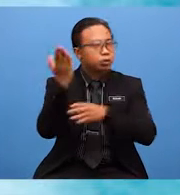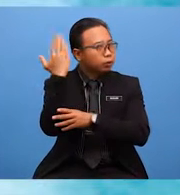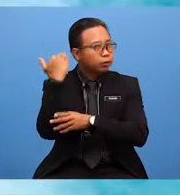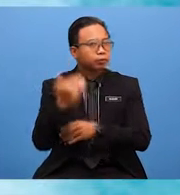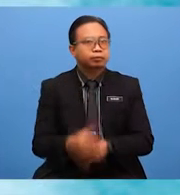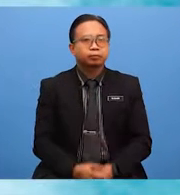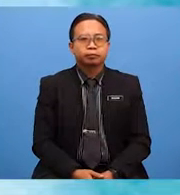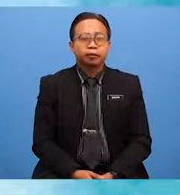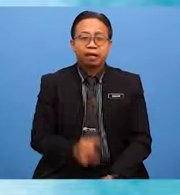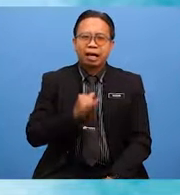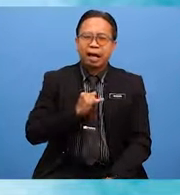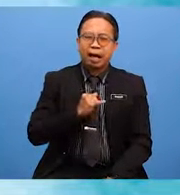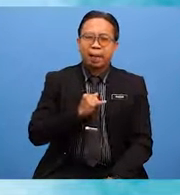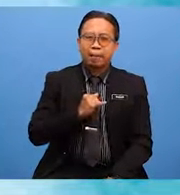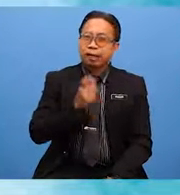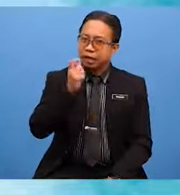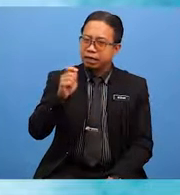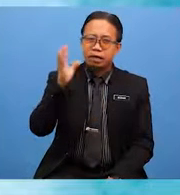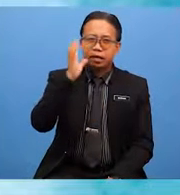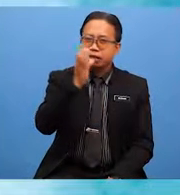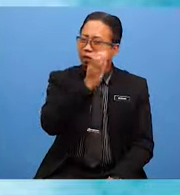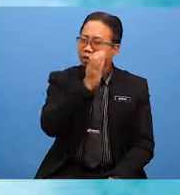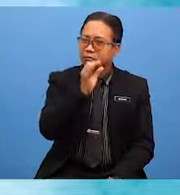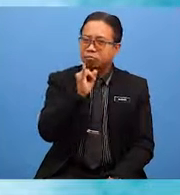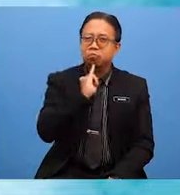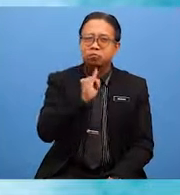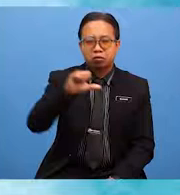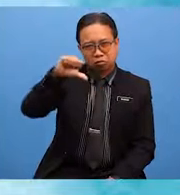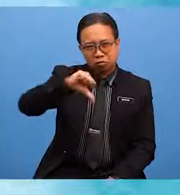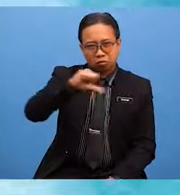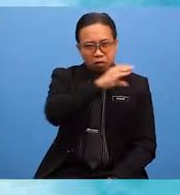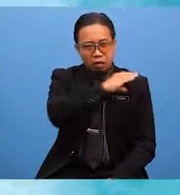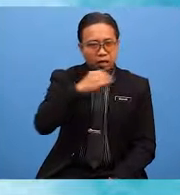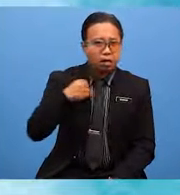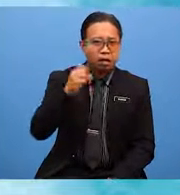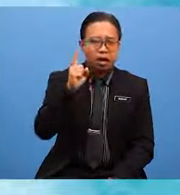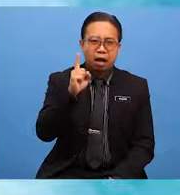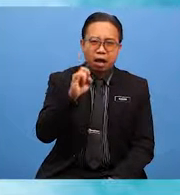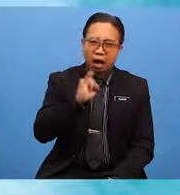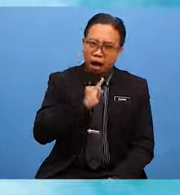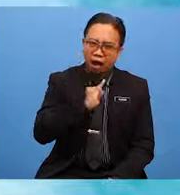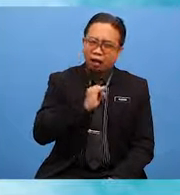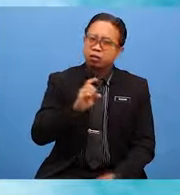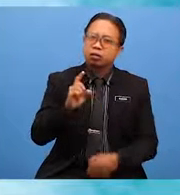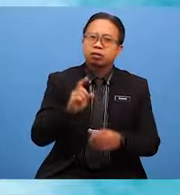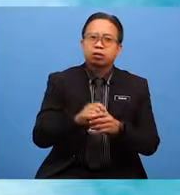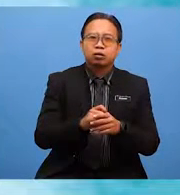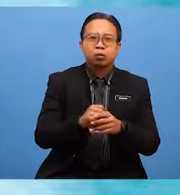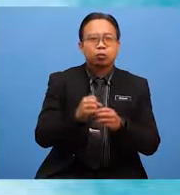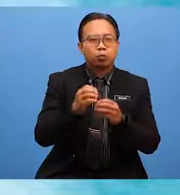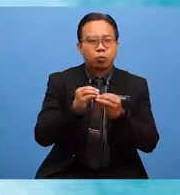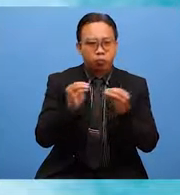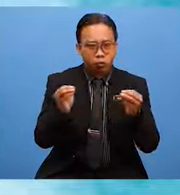I mean, the canteen is disgusting and I almost puke at the trash dump near the bin.